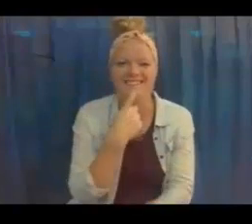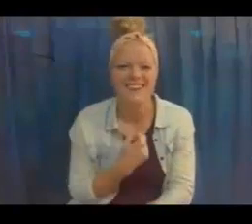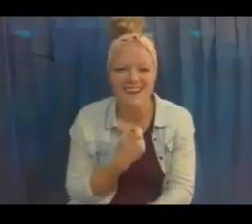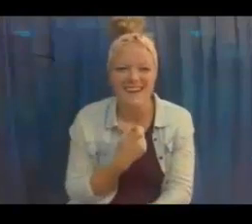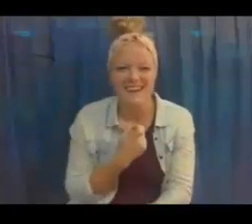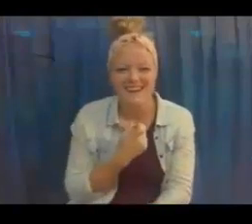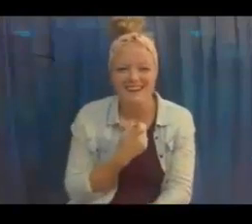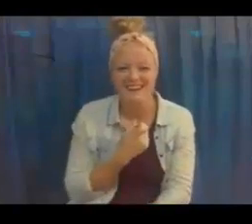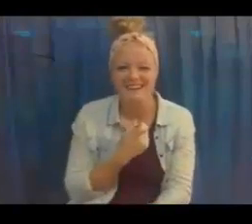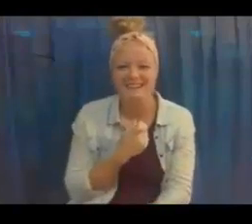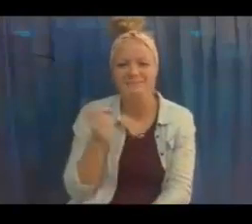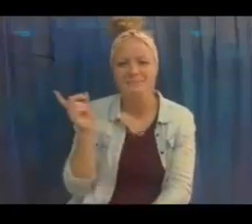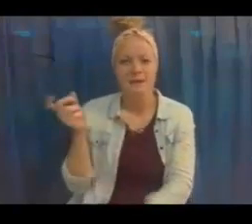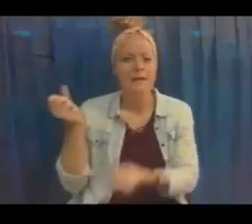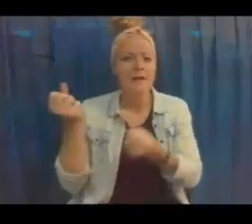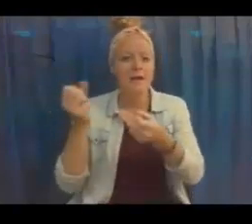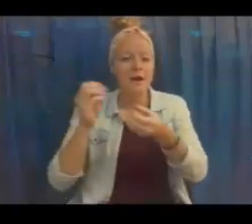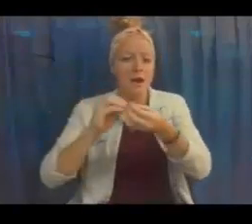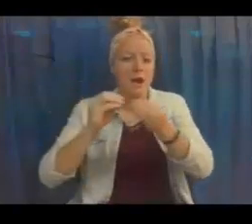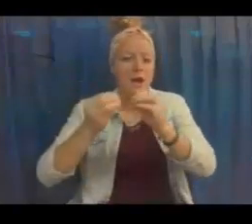That's right, it's red.